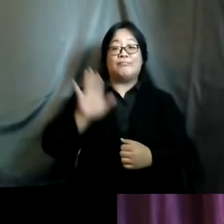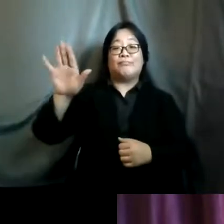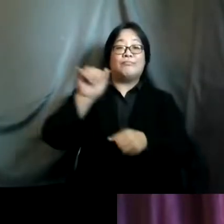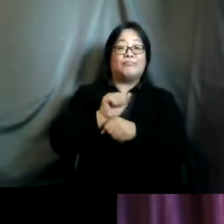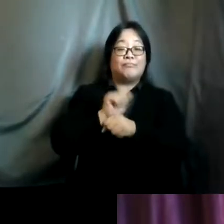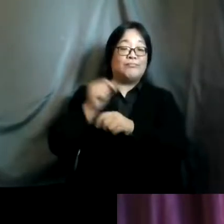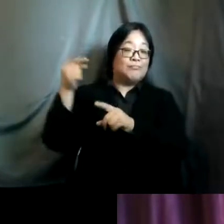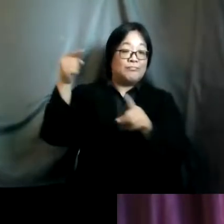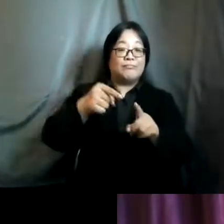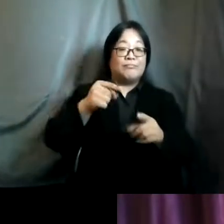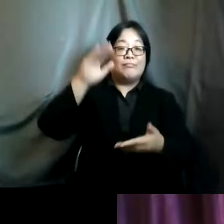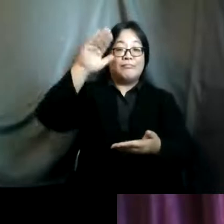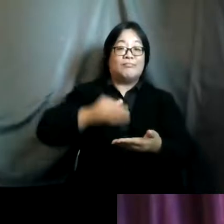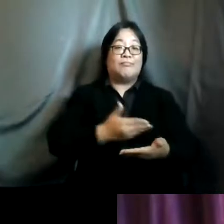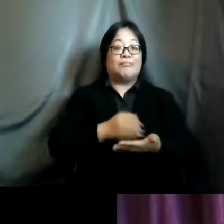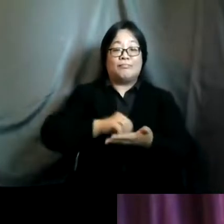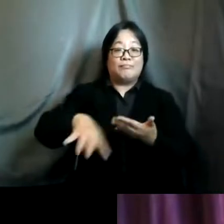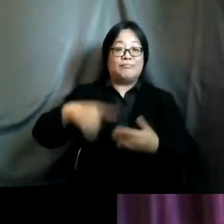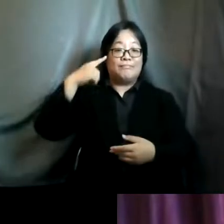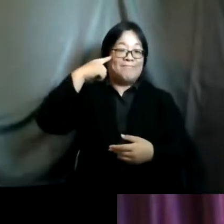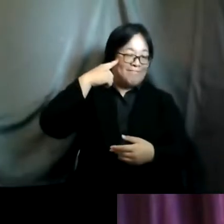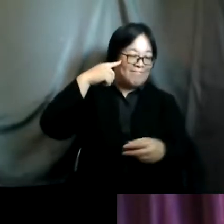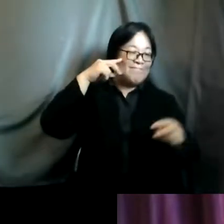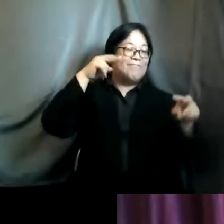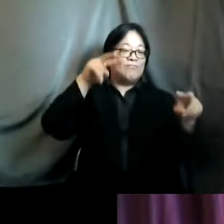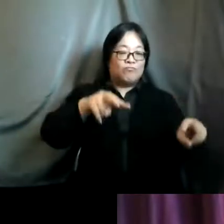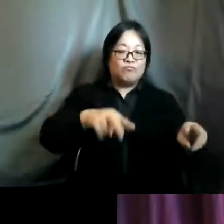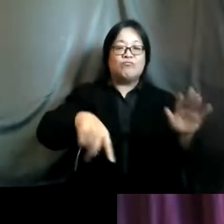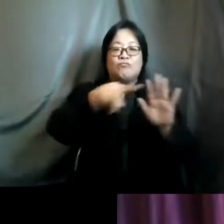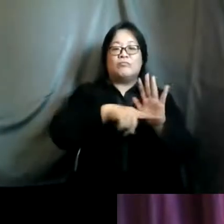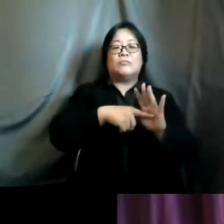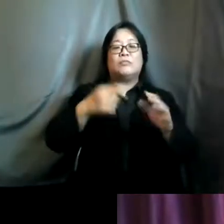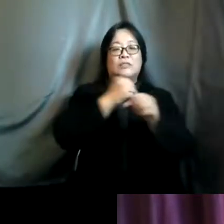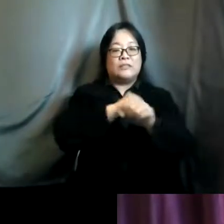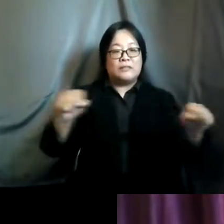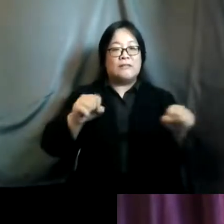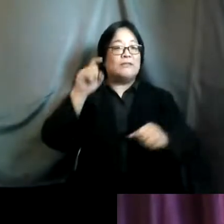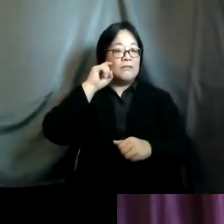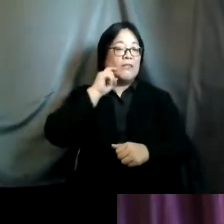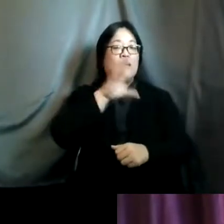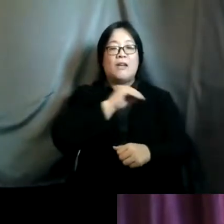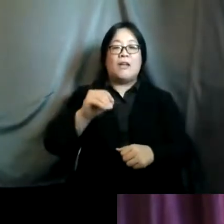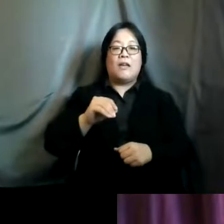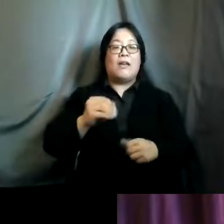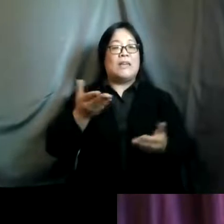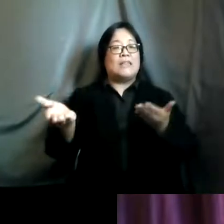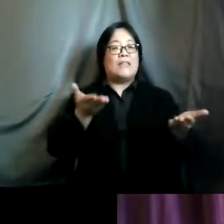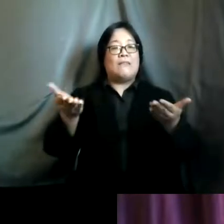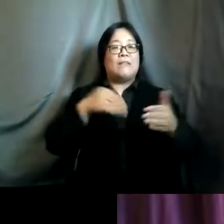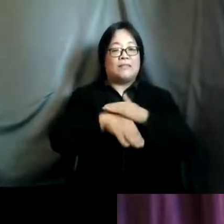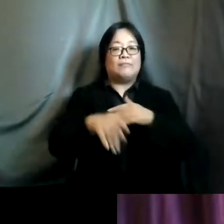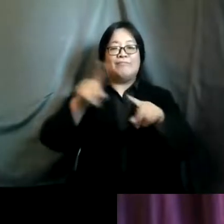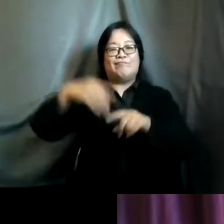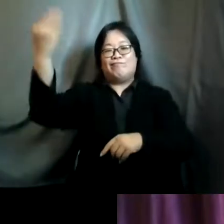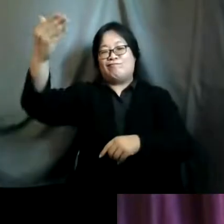reducing abortion stigma providing easy access to safe sexual and reproductive health services she has taught comprehensive